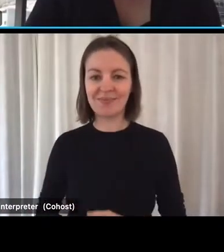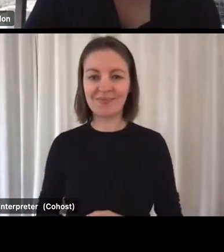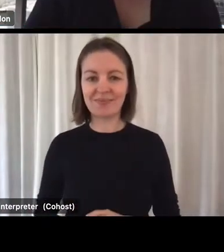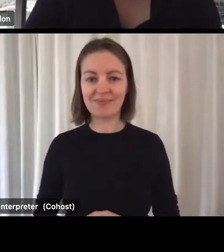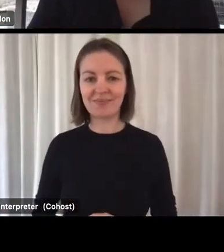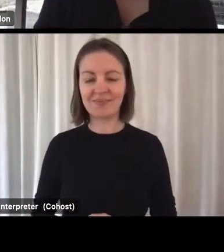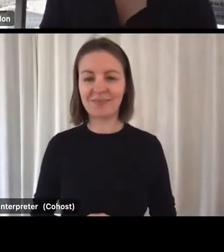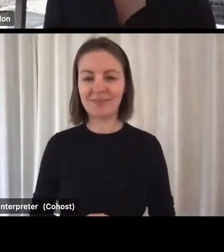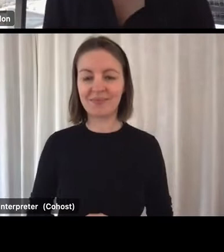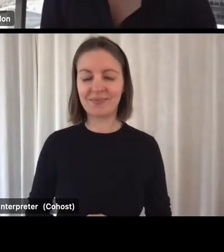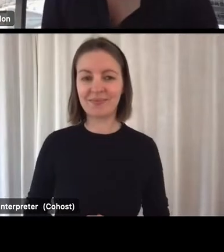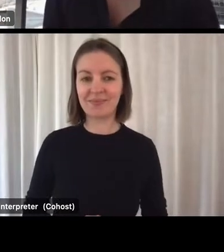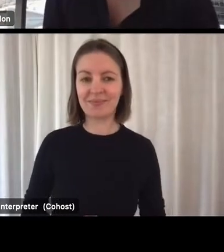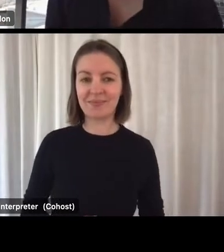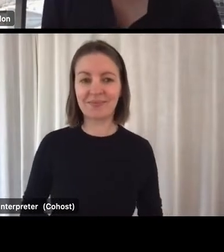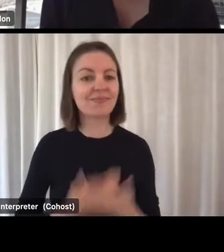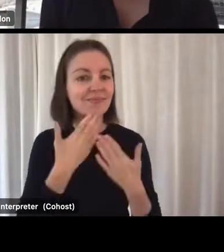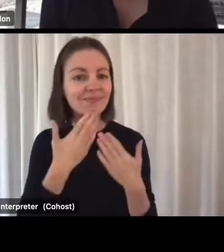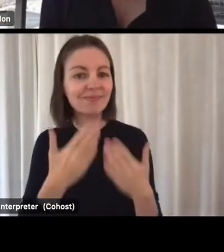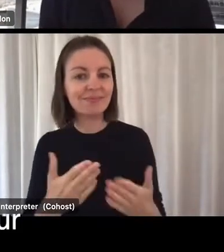Thanks, Karen, for your presentation.